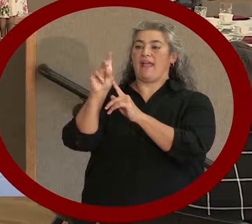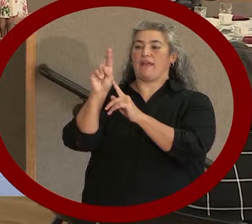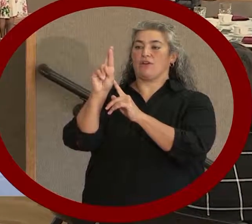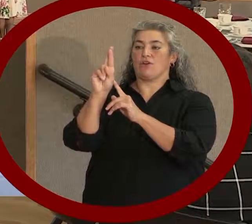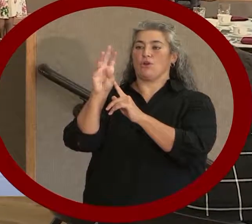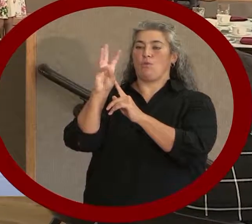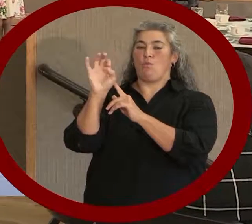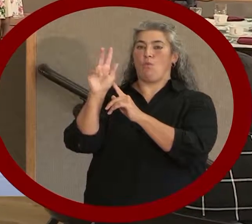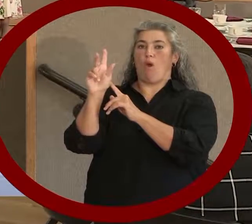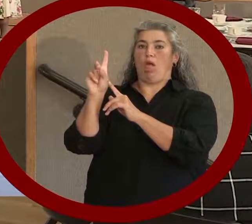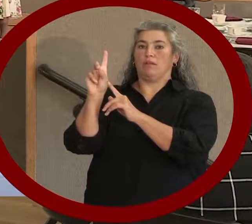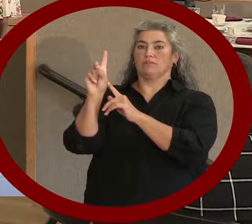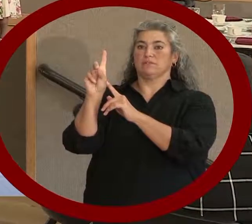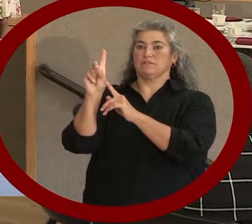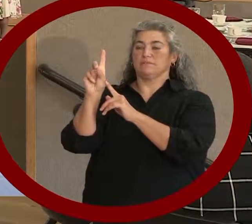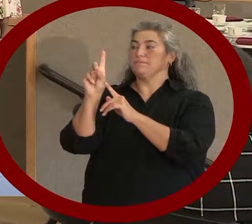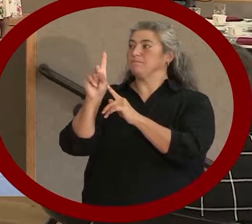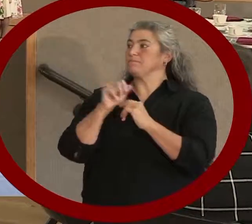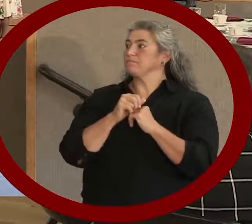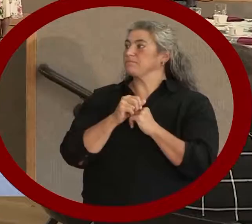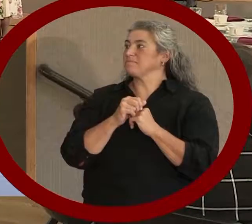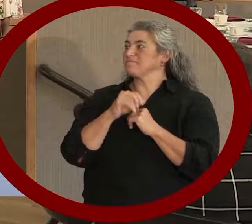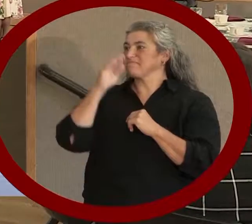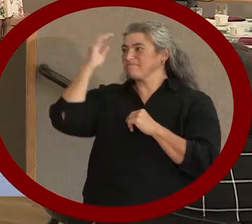Joanne Vandewal.